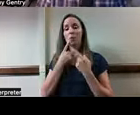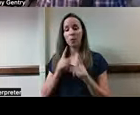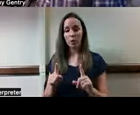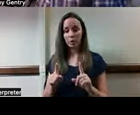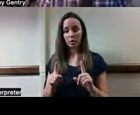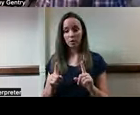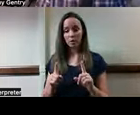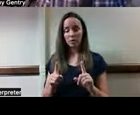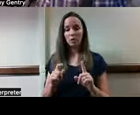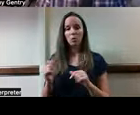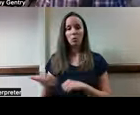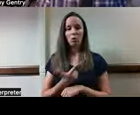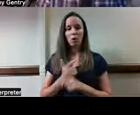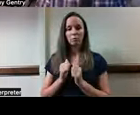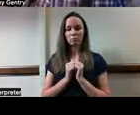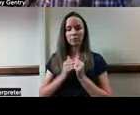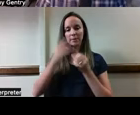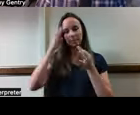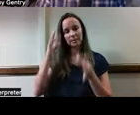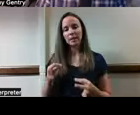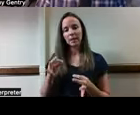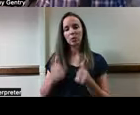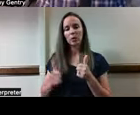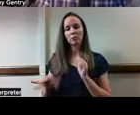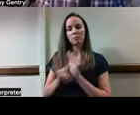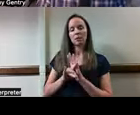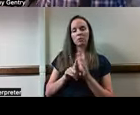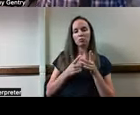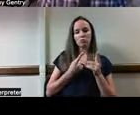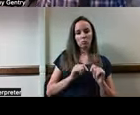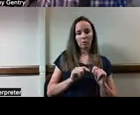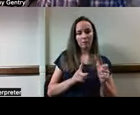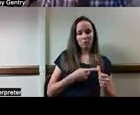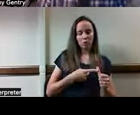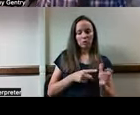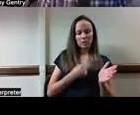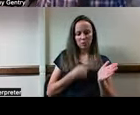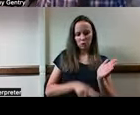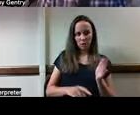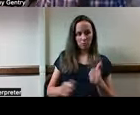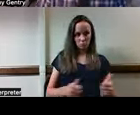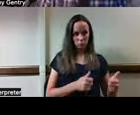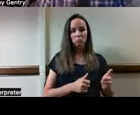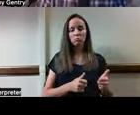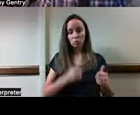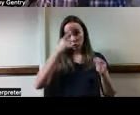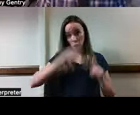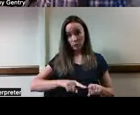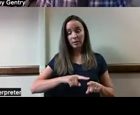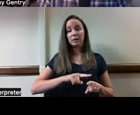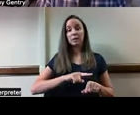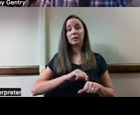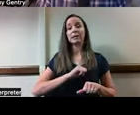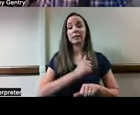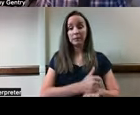We're all going to decide on the one that we want to try. We're going to double check that that makes sense for all of us and that it can be implemented